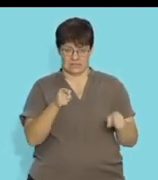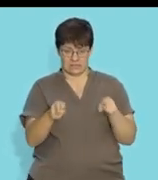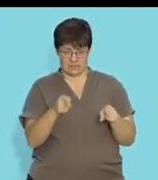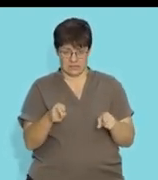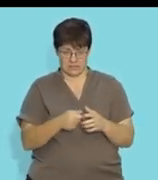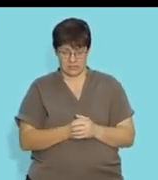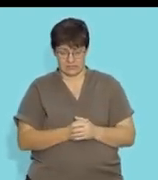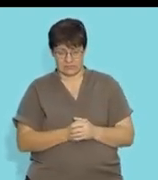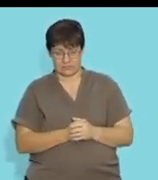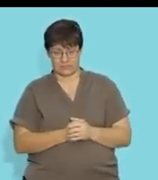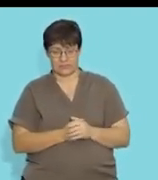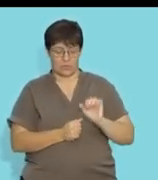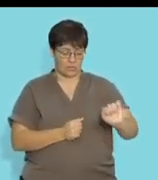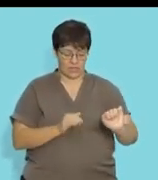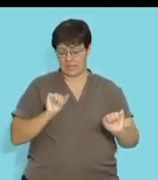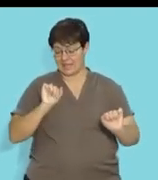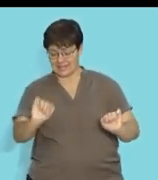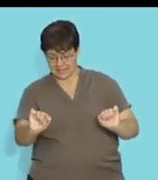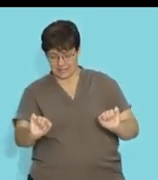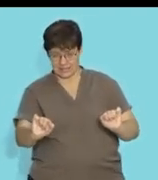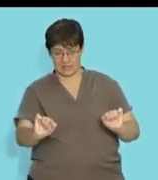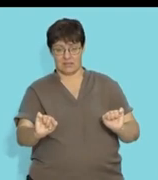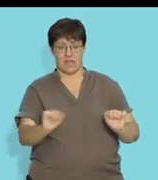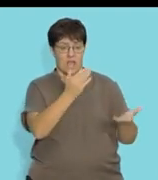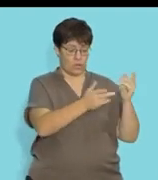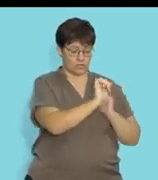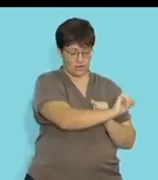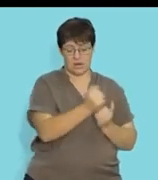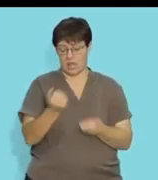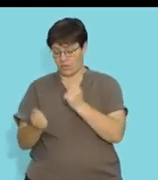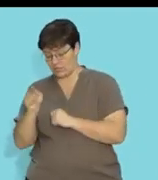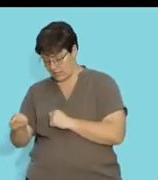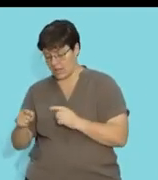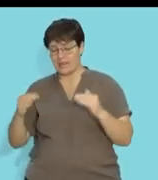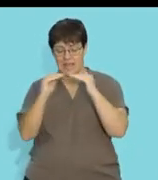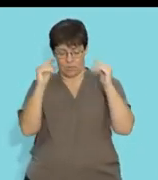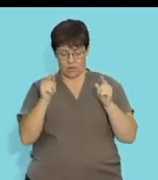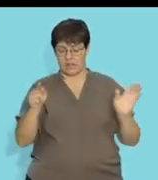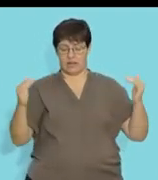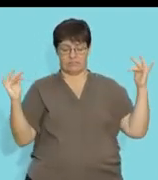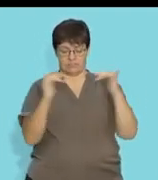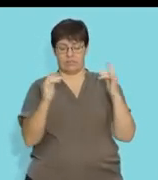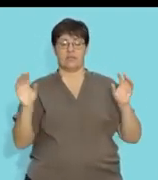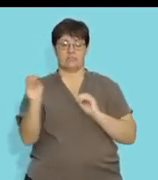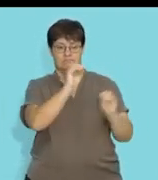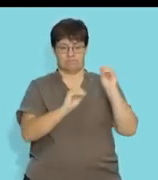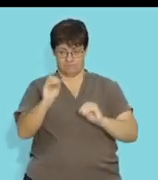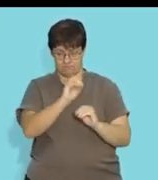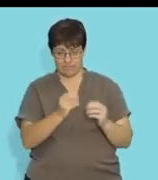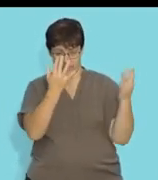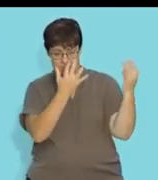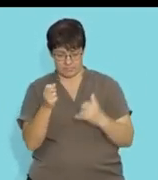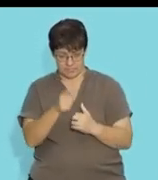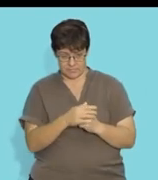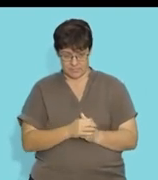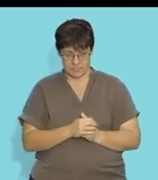equate the two equations. Equate the equations, right? So